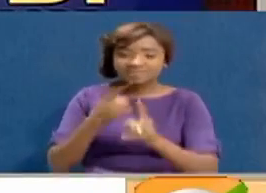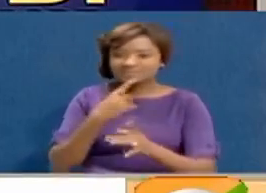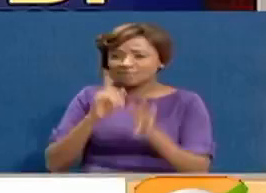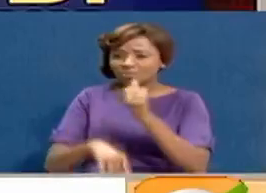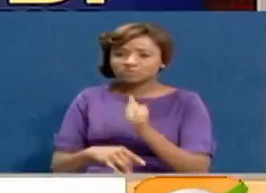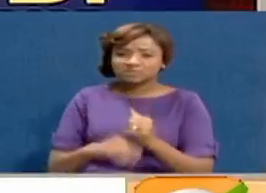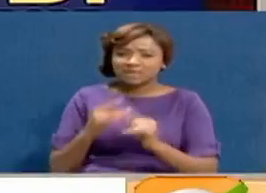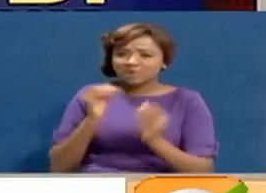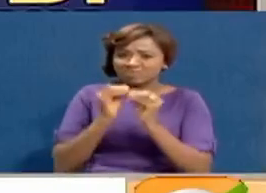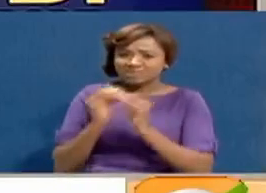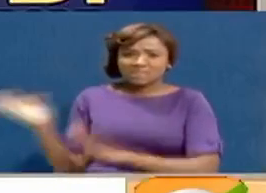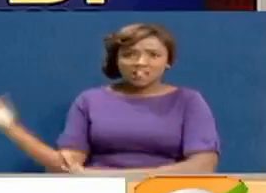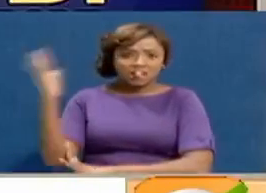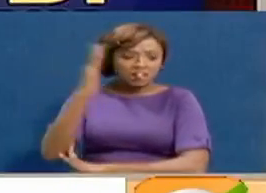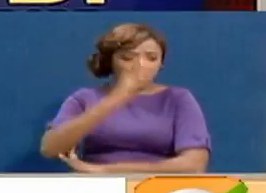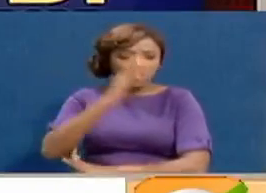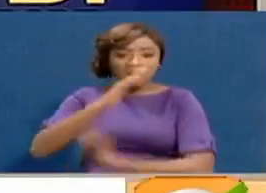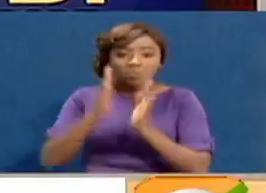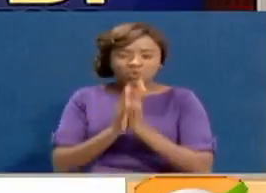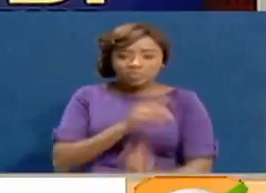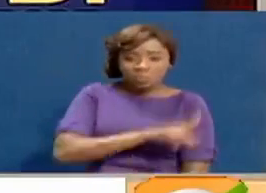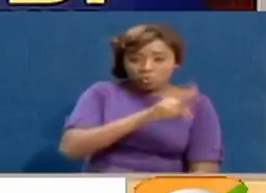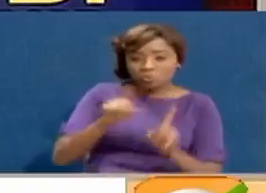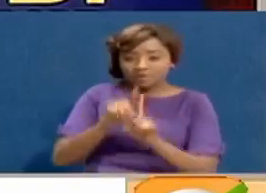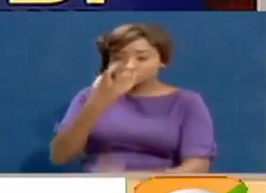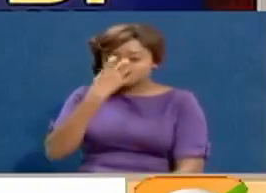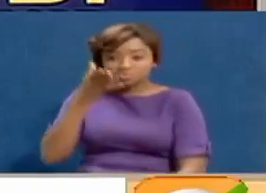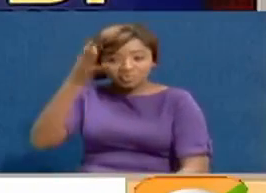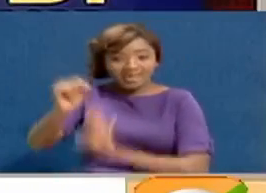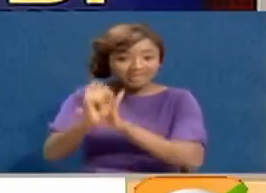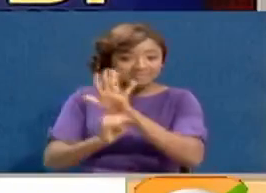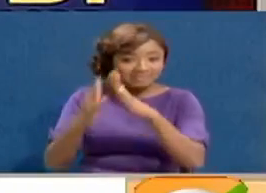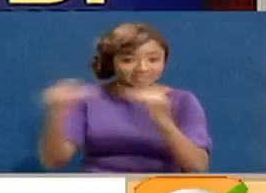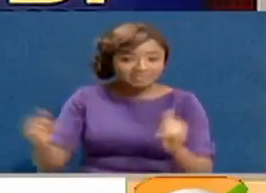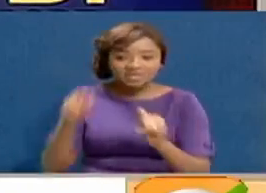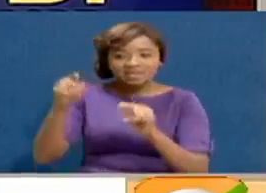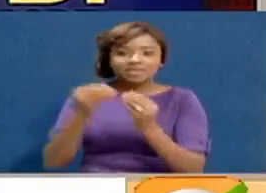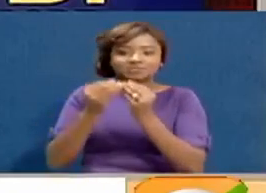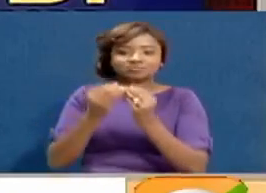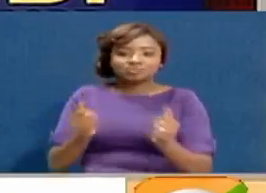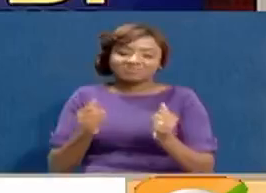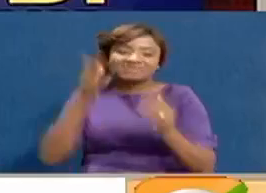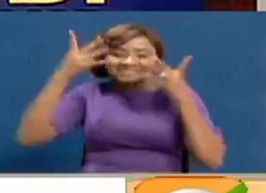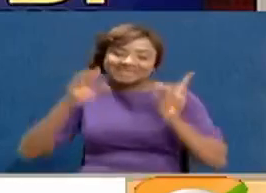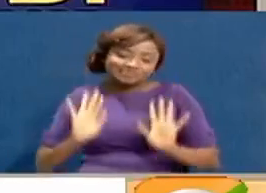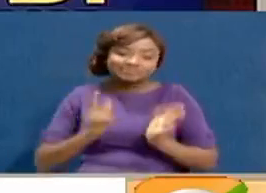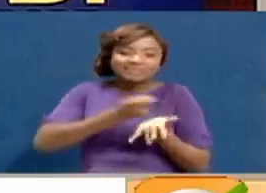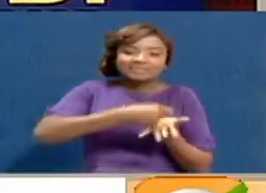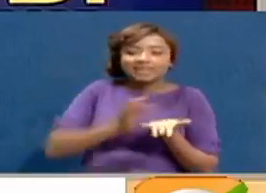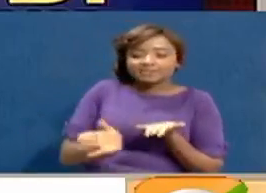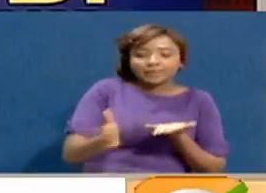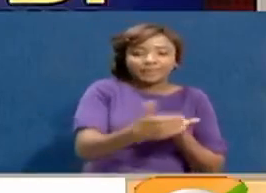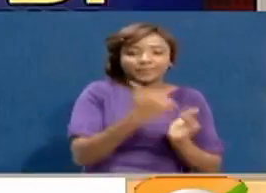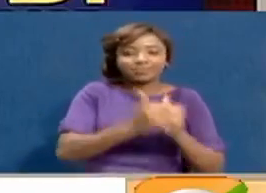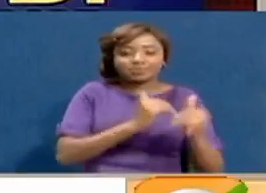between President Huru Kenyatta and his deputy, William Ruto, at Statehouse resolved to shelve the signature collections